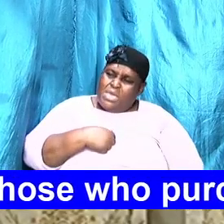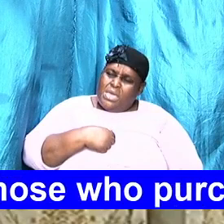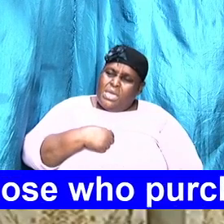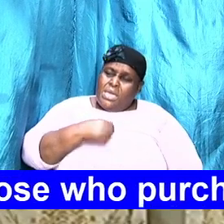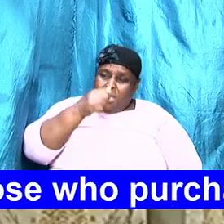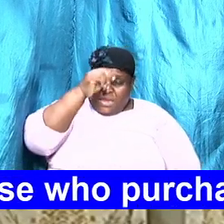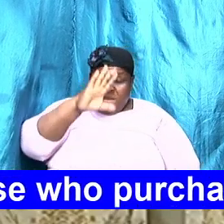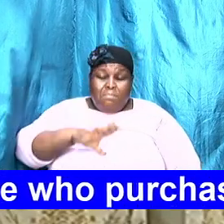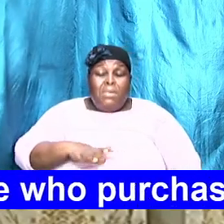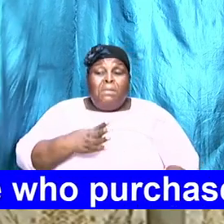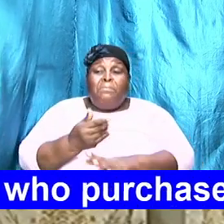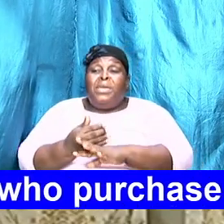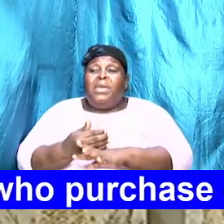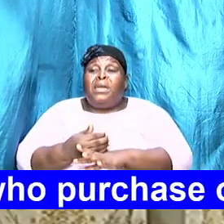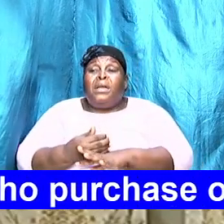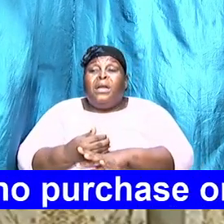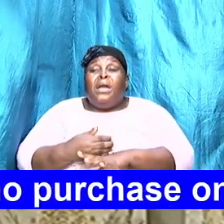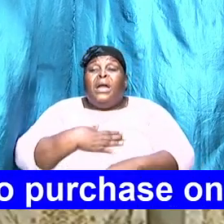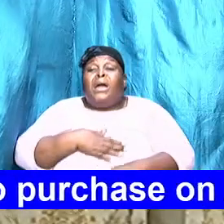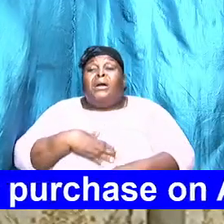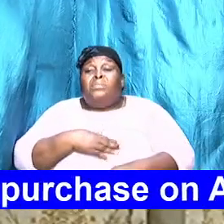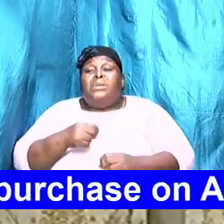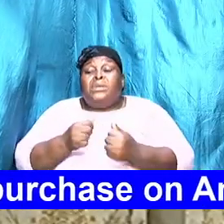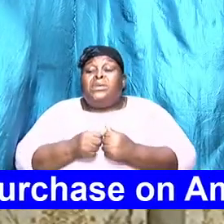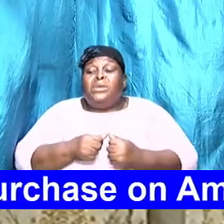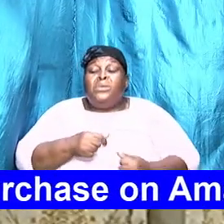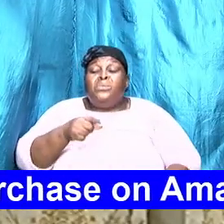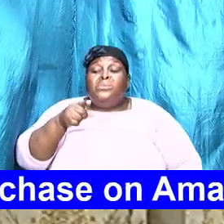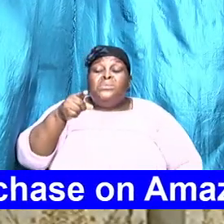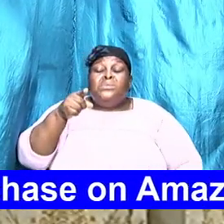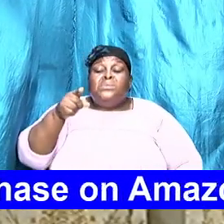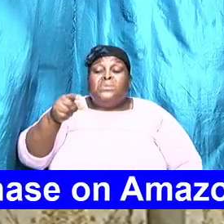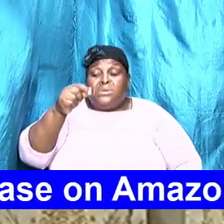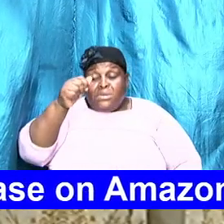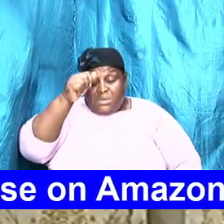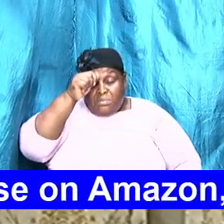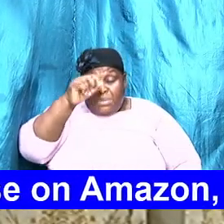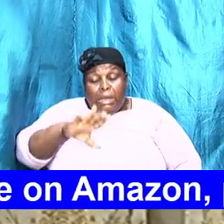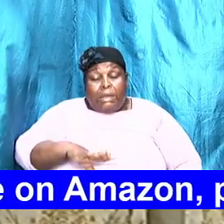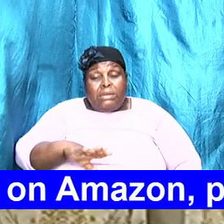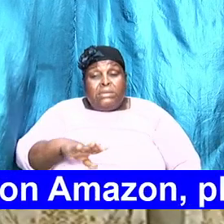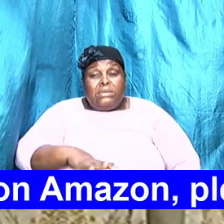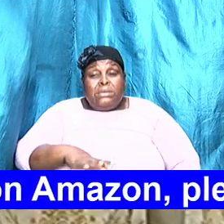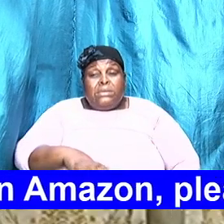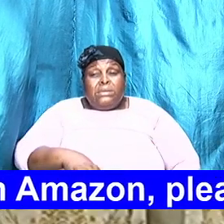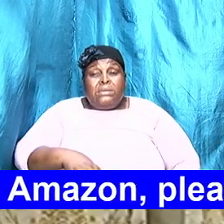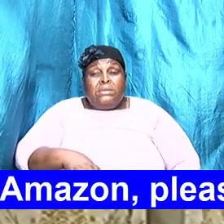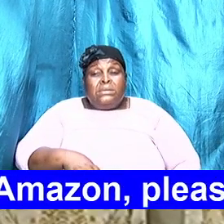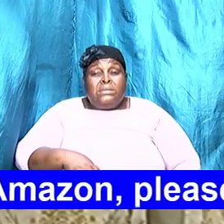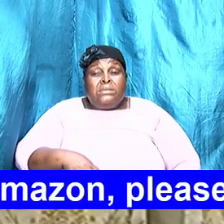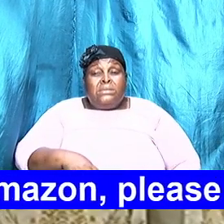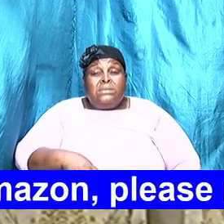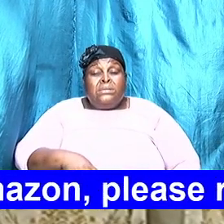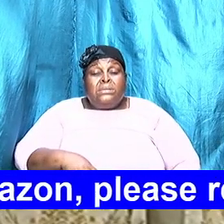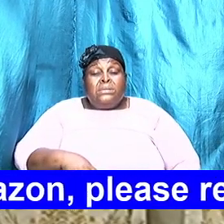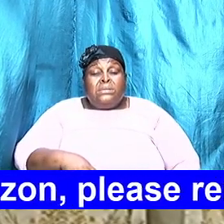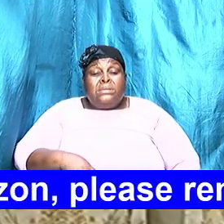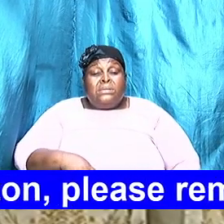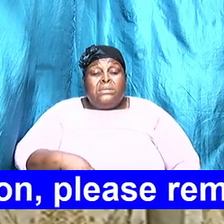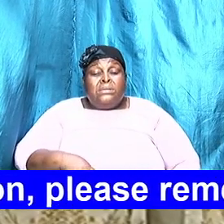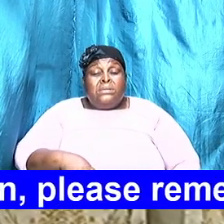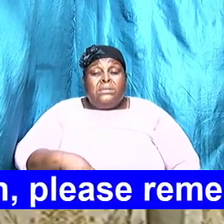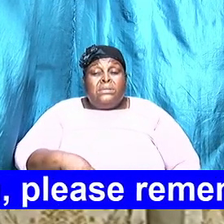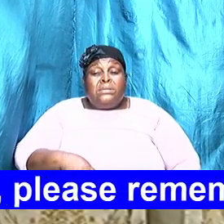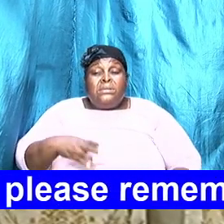him. You know what? This man that was just forgiven did, took his servant who couldn't find it and